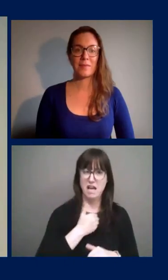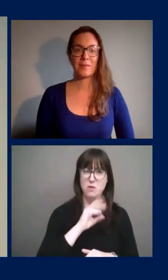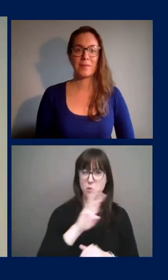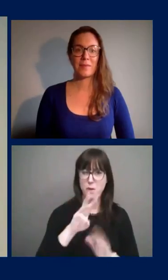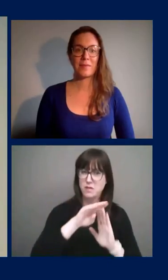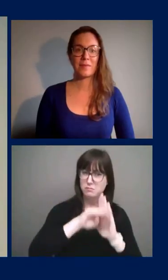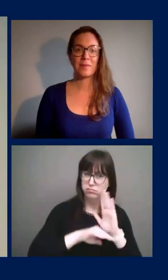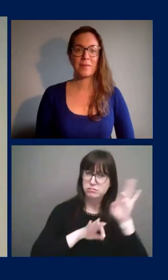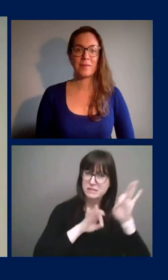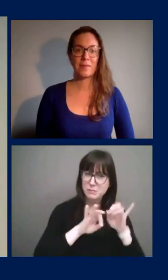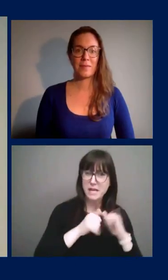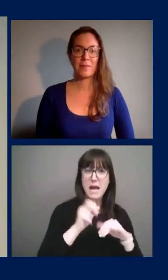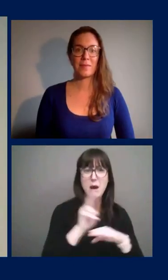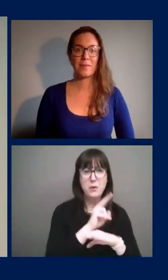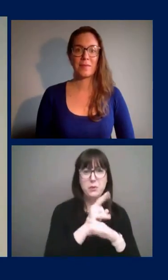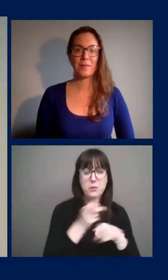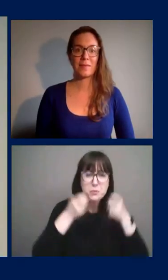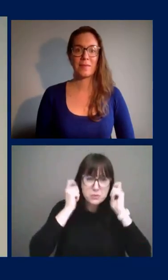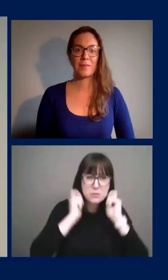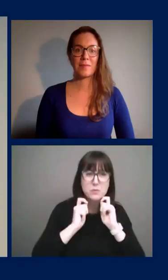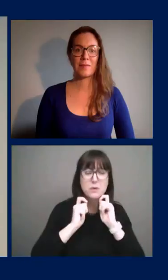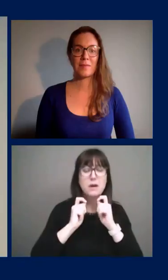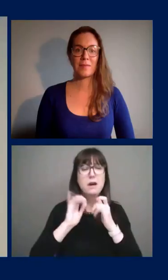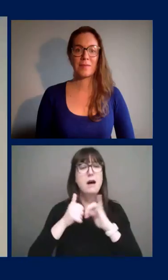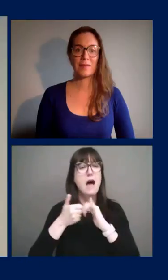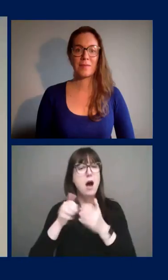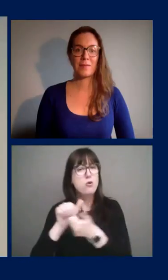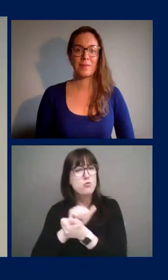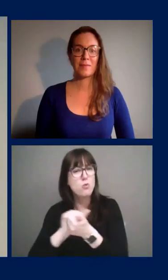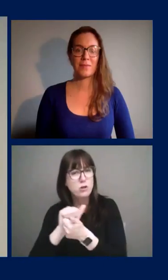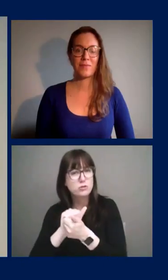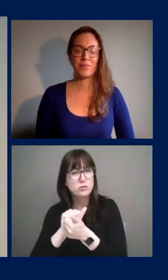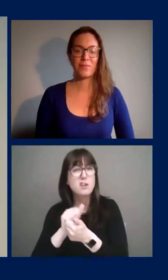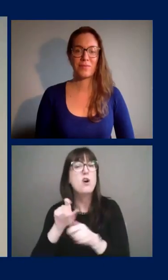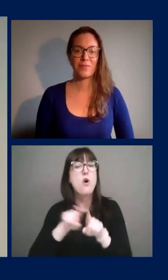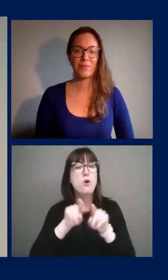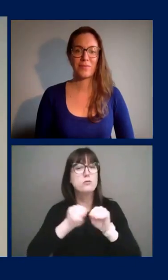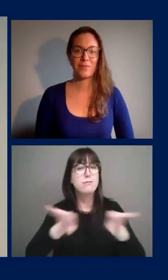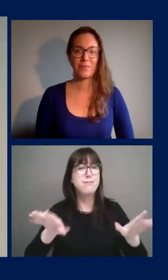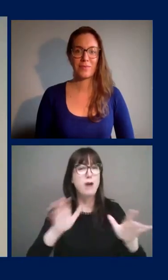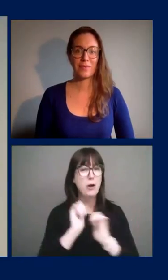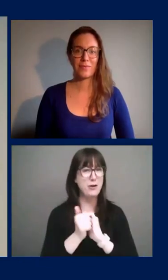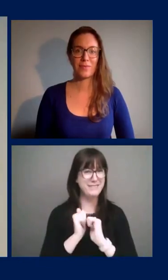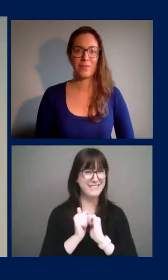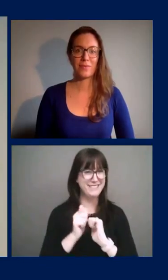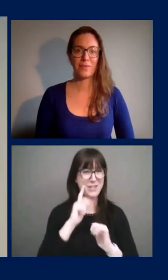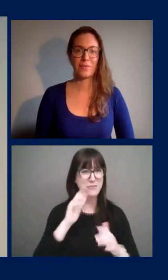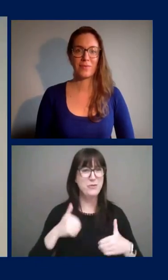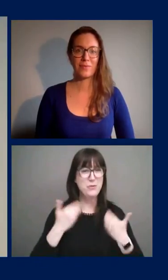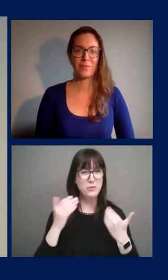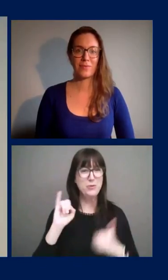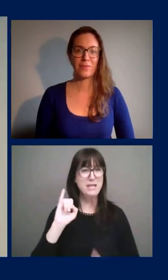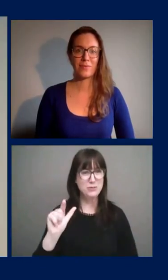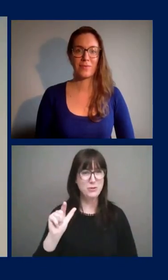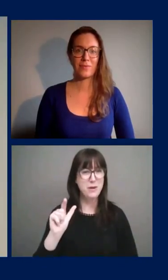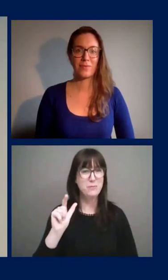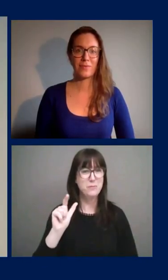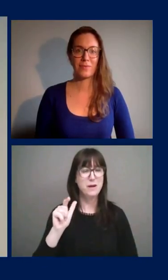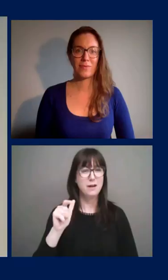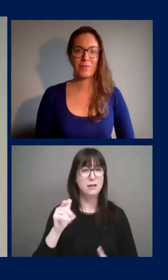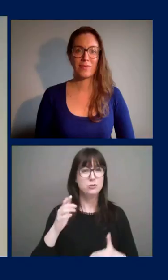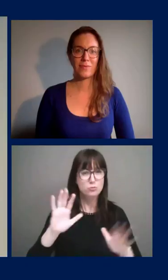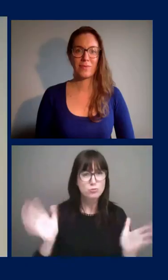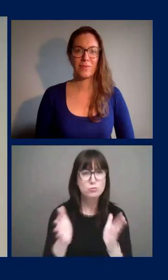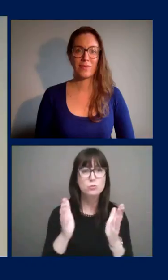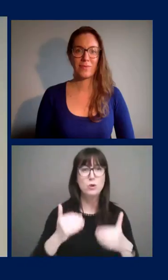We also launched a mask contest today on the Link Ottawa, Ottawa Public Health's youth-focused Instagram, to encourage youth to embrace